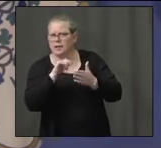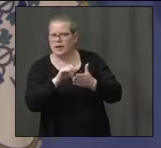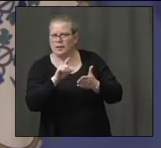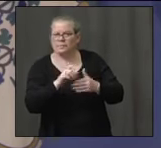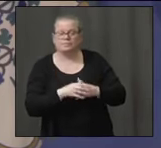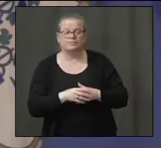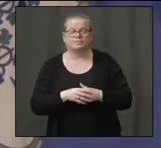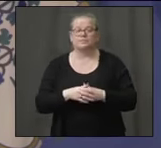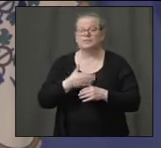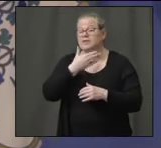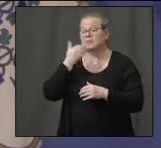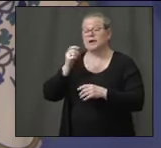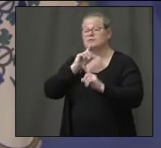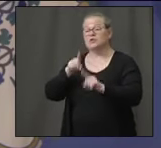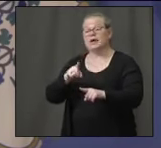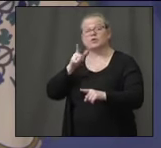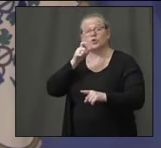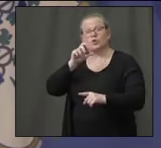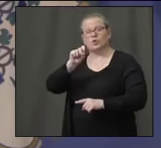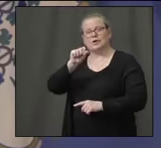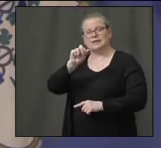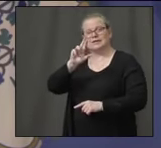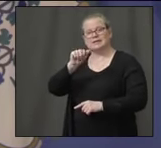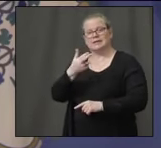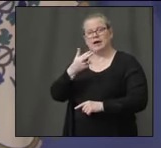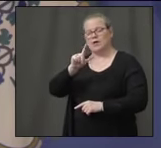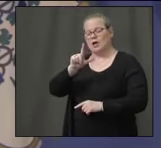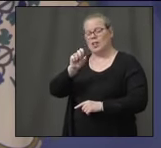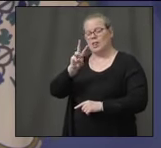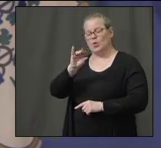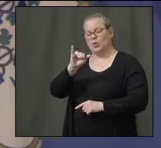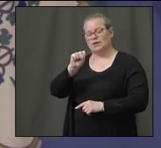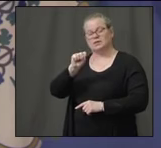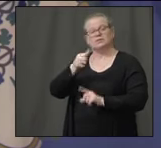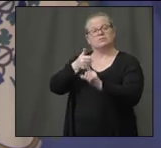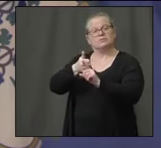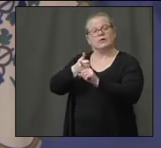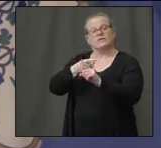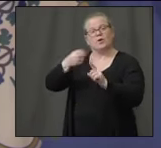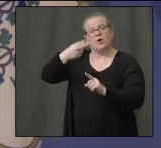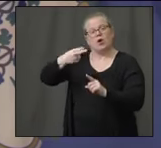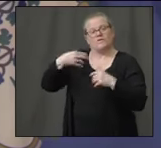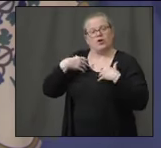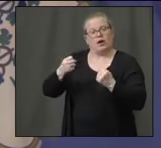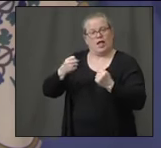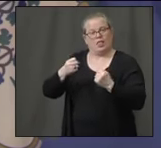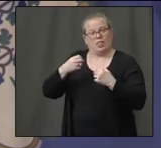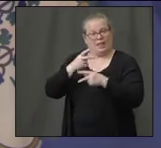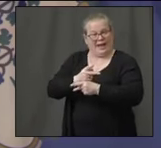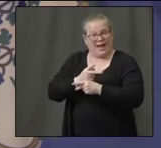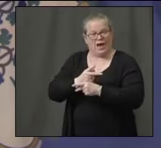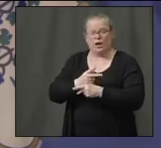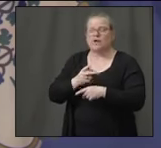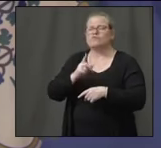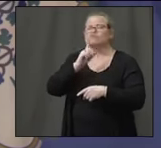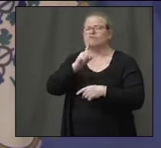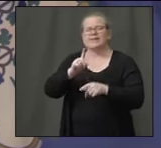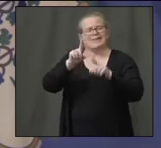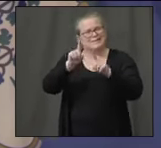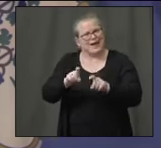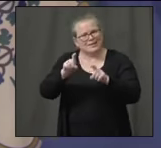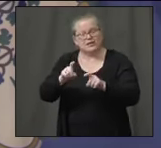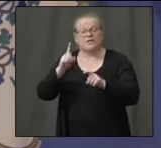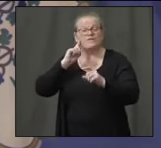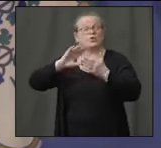question is Sarah Lewis. Sarah is at Hartford Health. And we're really focused on making sure that when it comes to testing, we're in urban